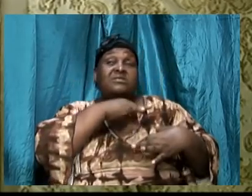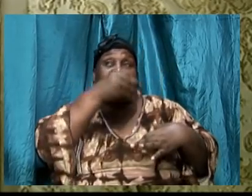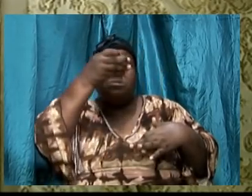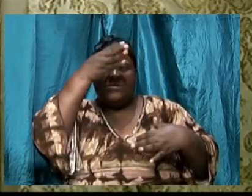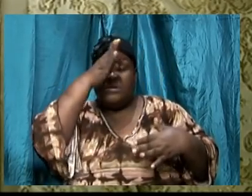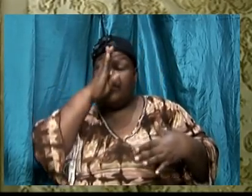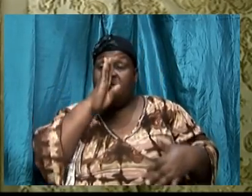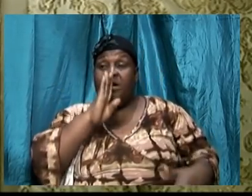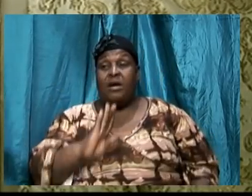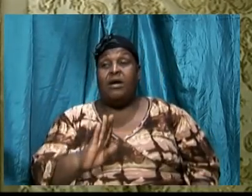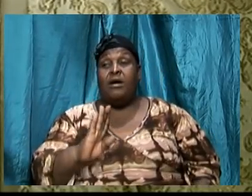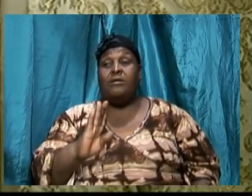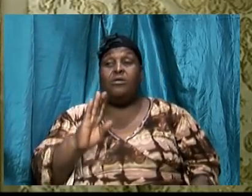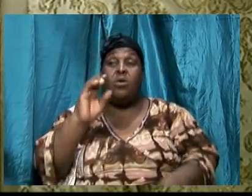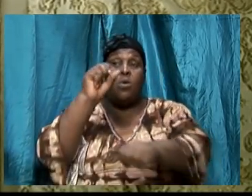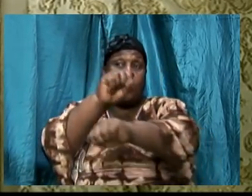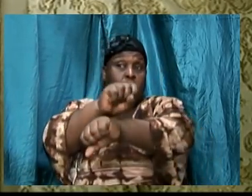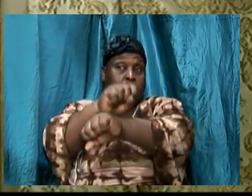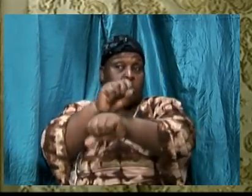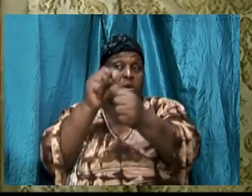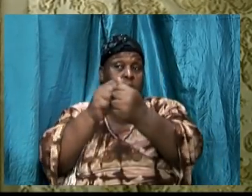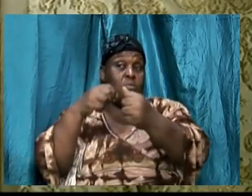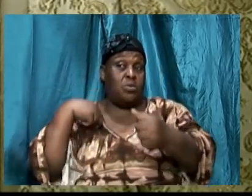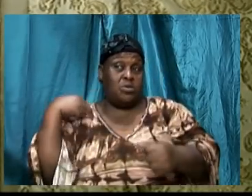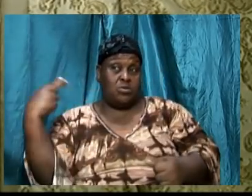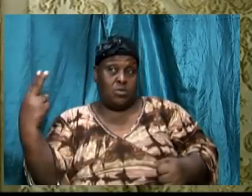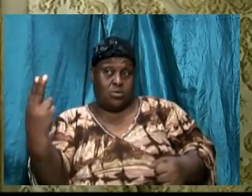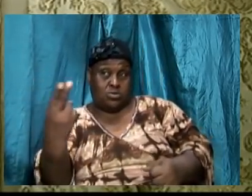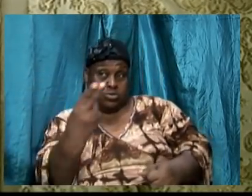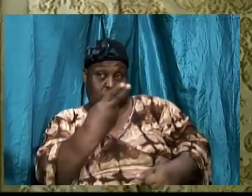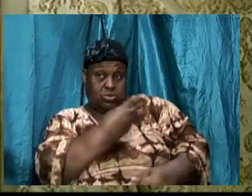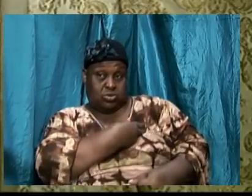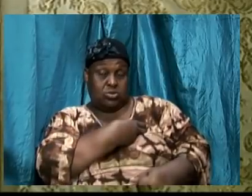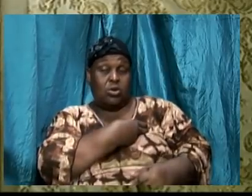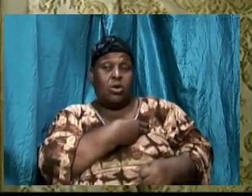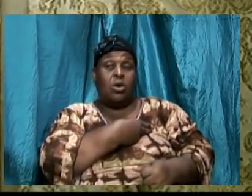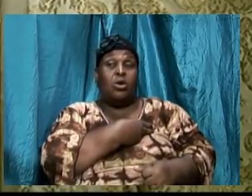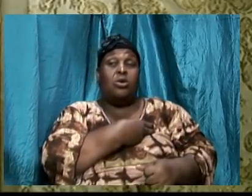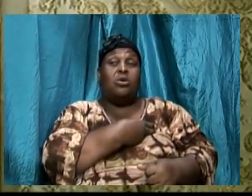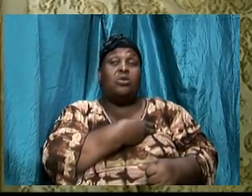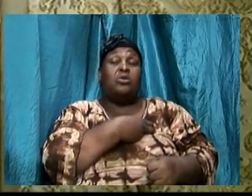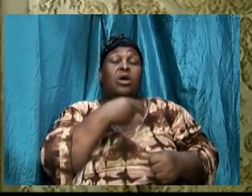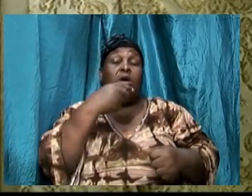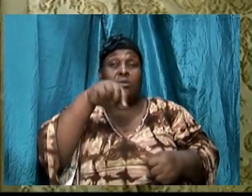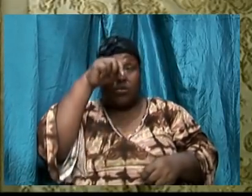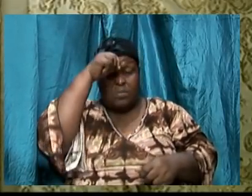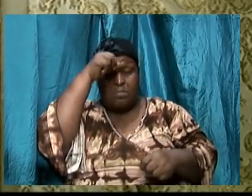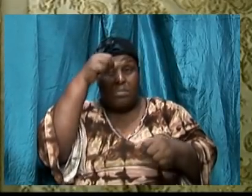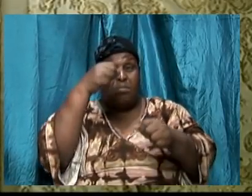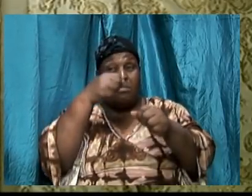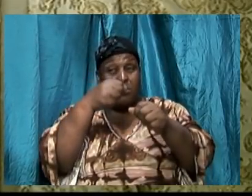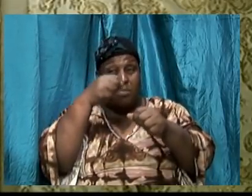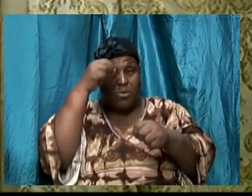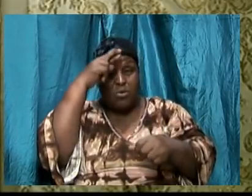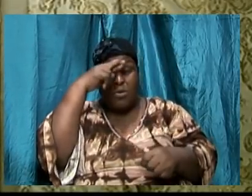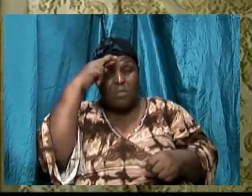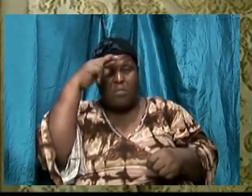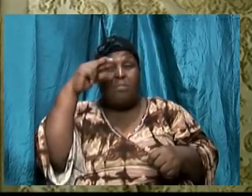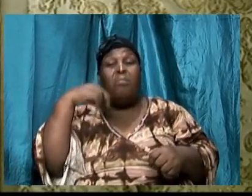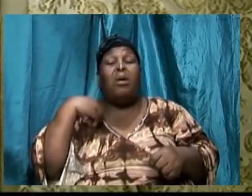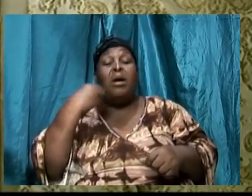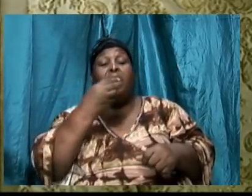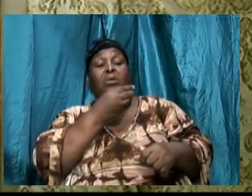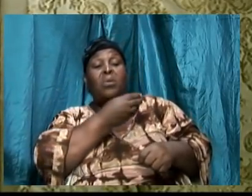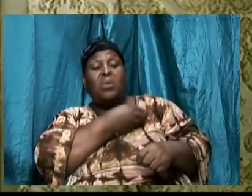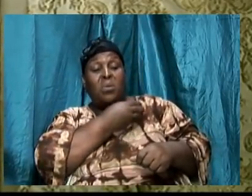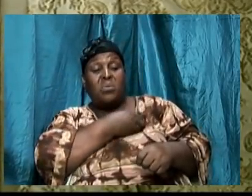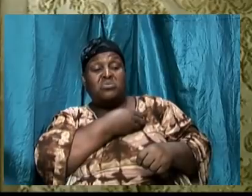God working with us can pull from what is inside of us and use it to guide